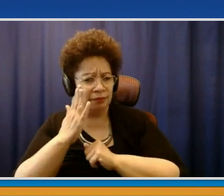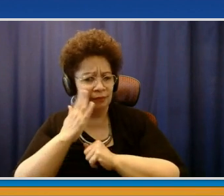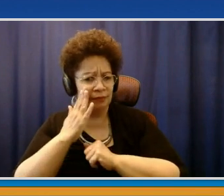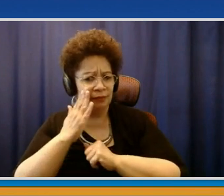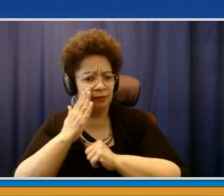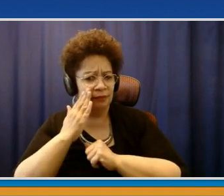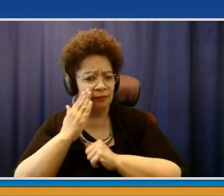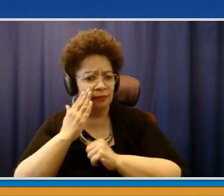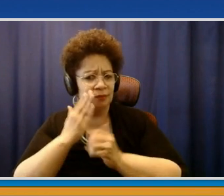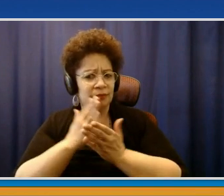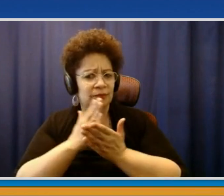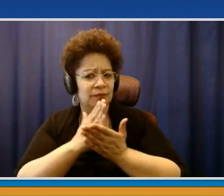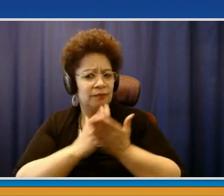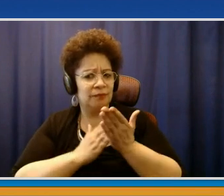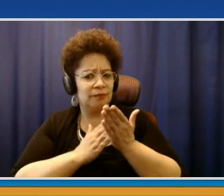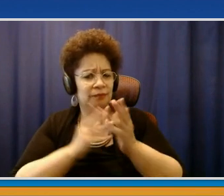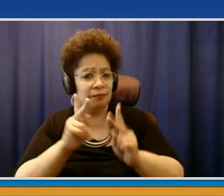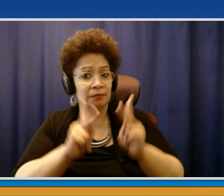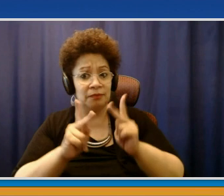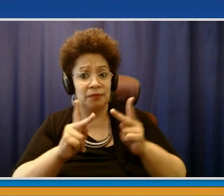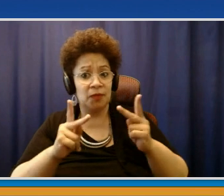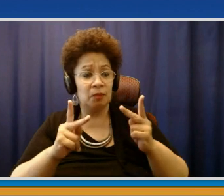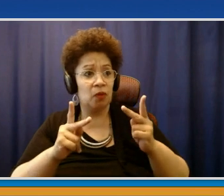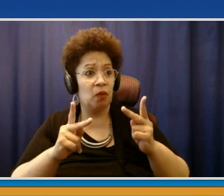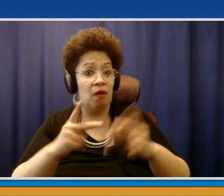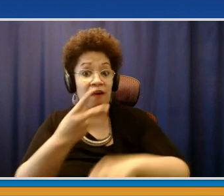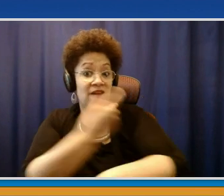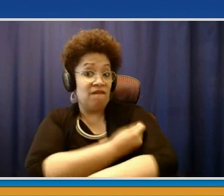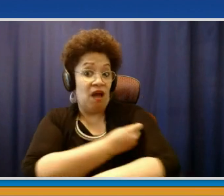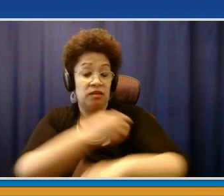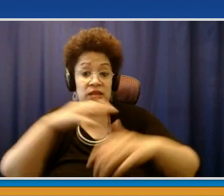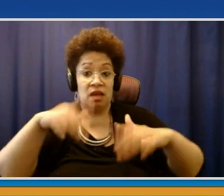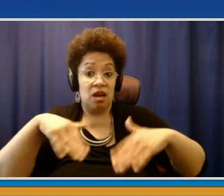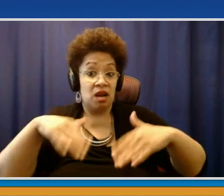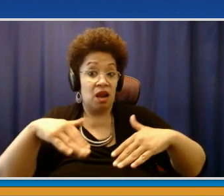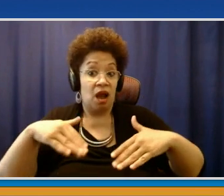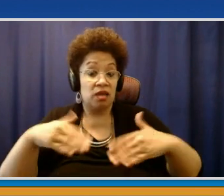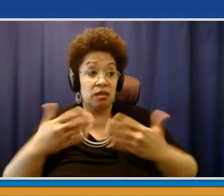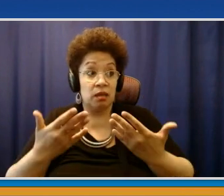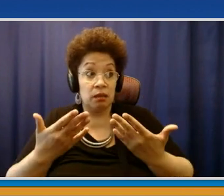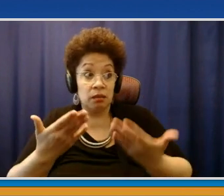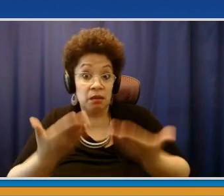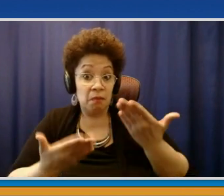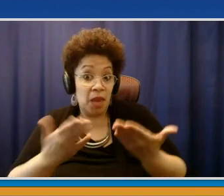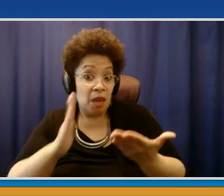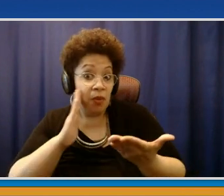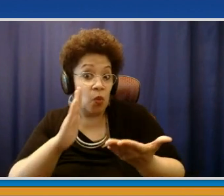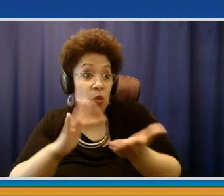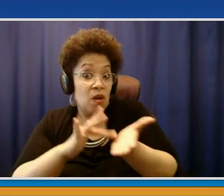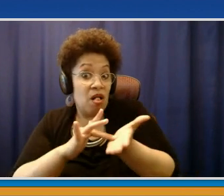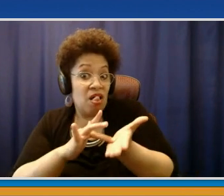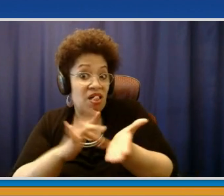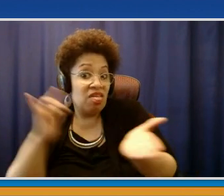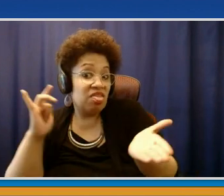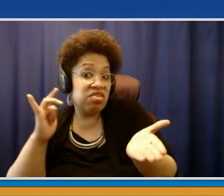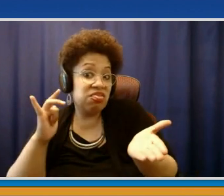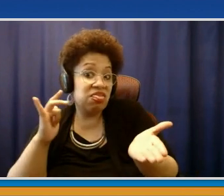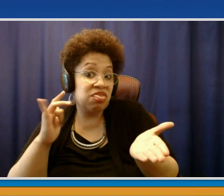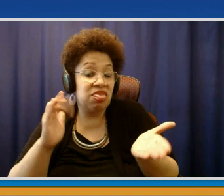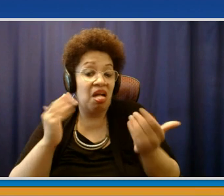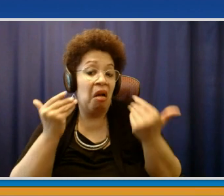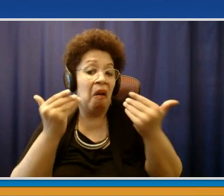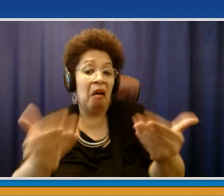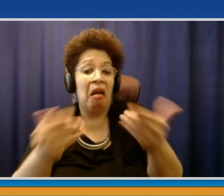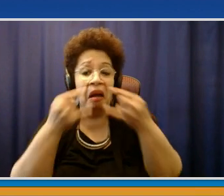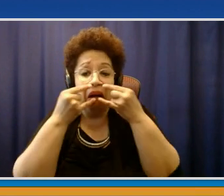advantage of the new CDC guidance? Are there steps the county's considering on that issue? Well, we're going to look and see exactly how we're going to handle